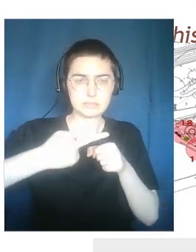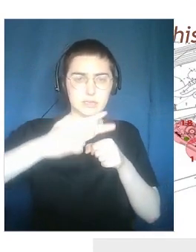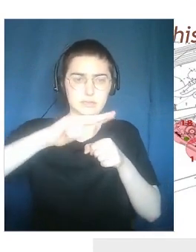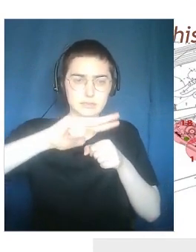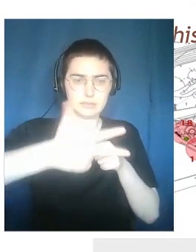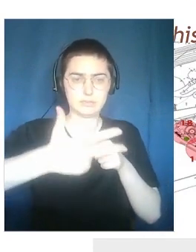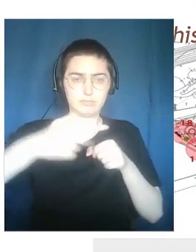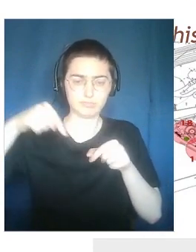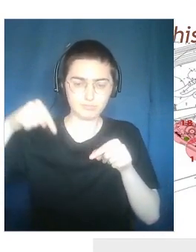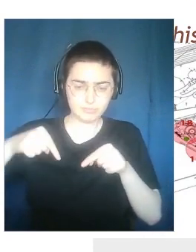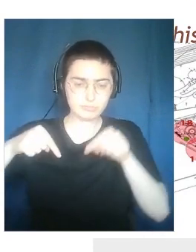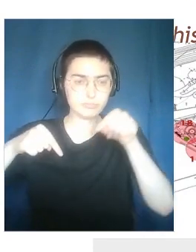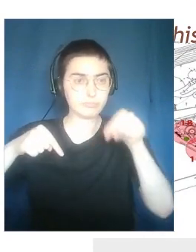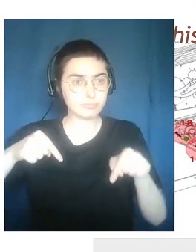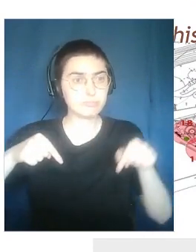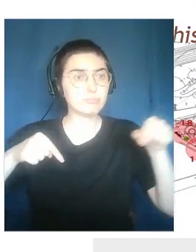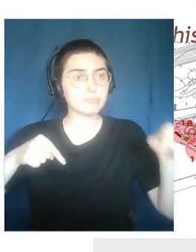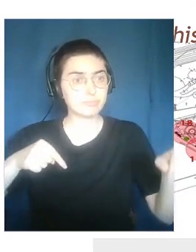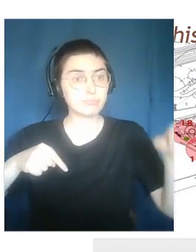different acts.